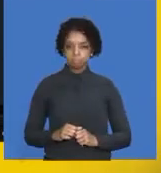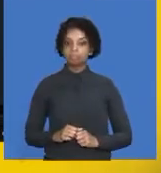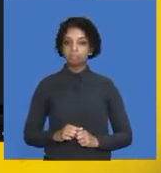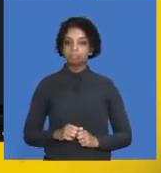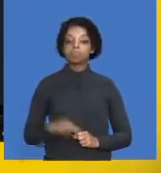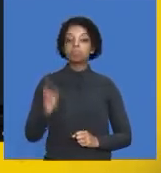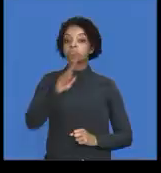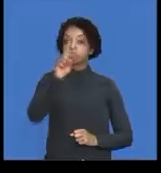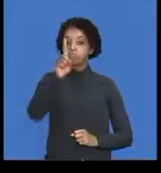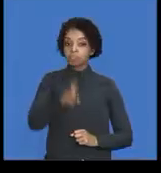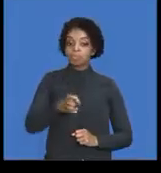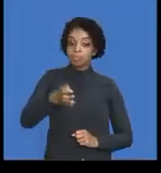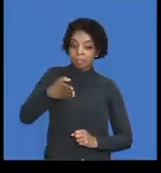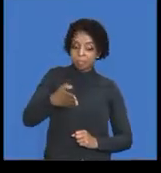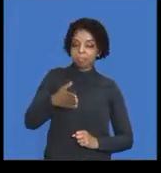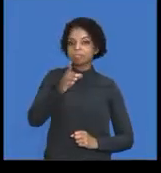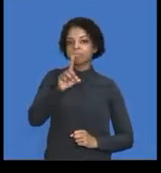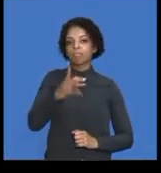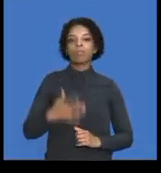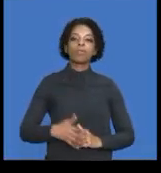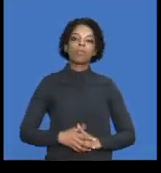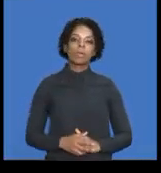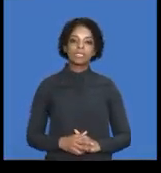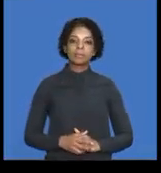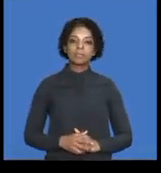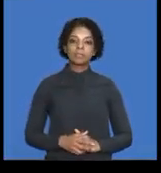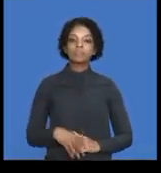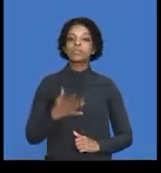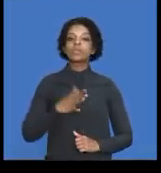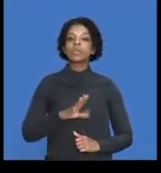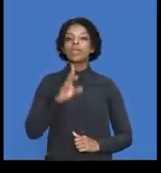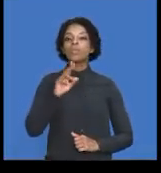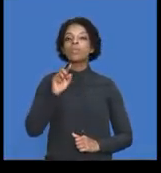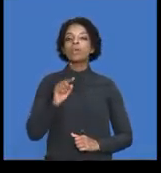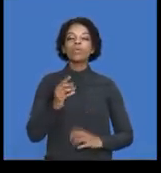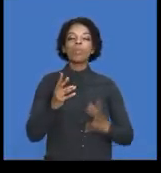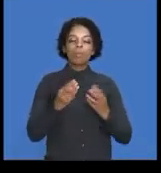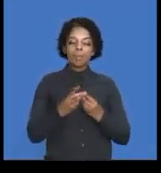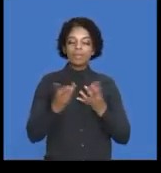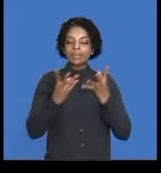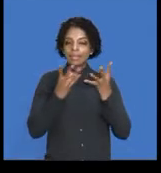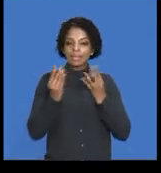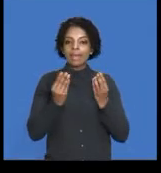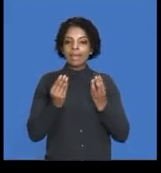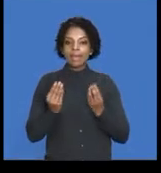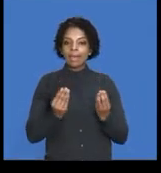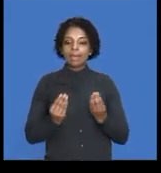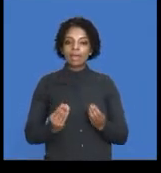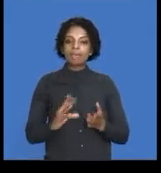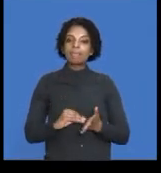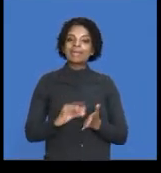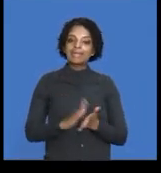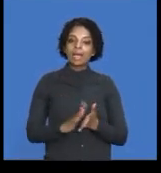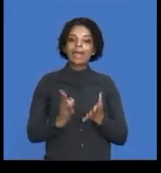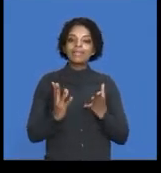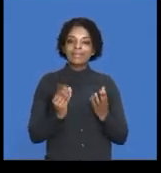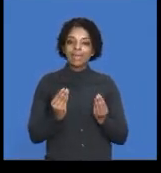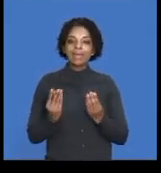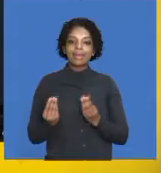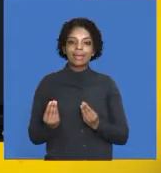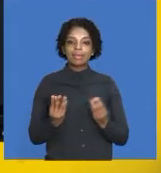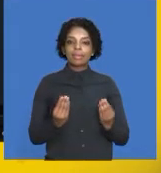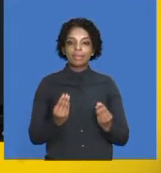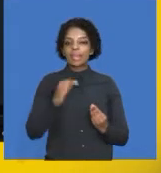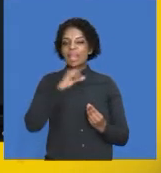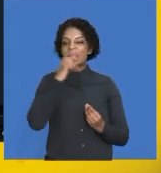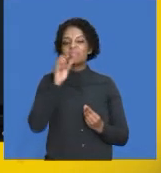give two points with figures. You have to give figures, because obviously marks are allocated